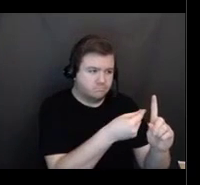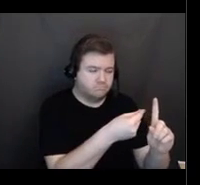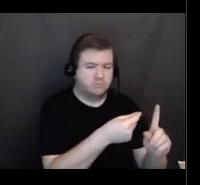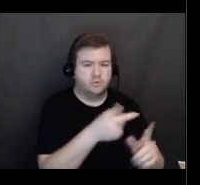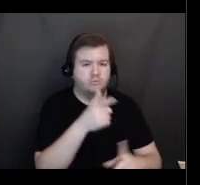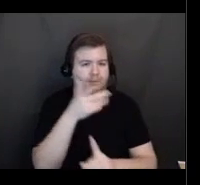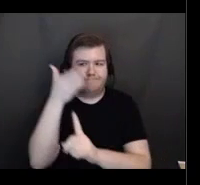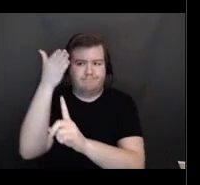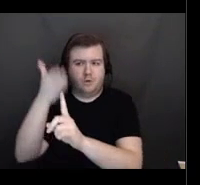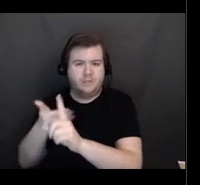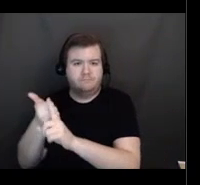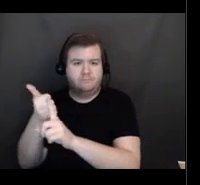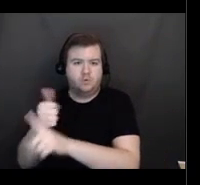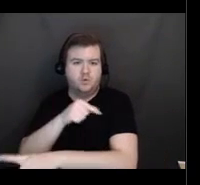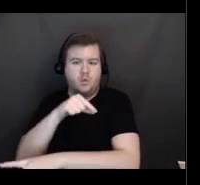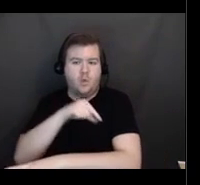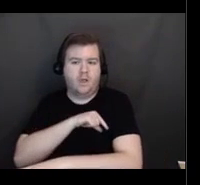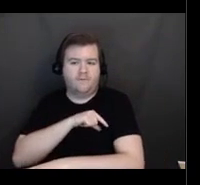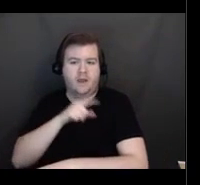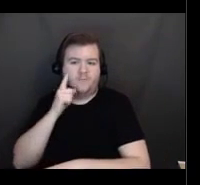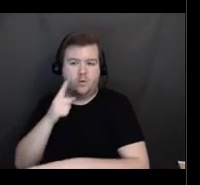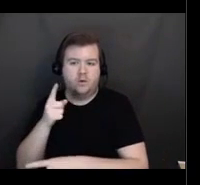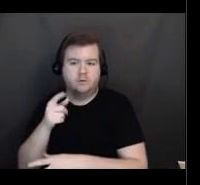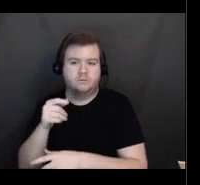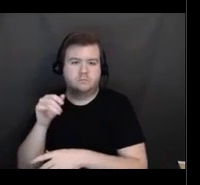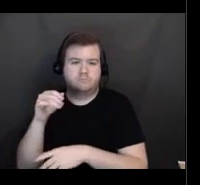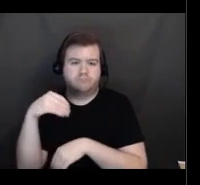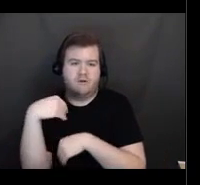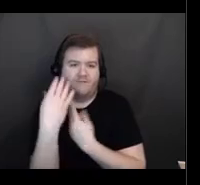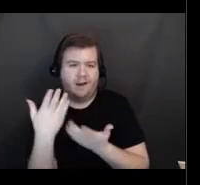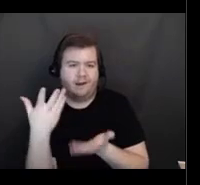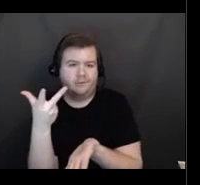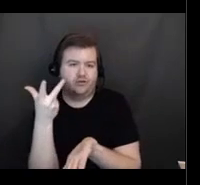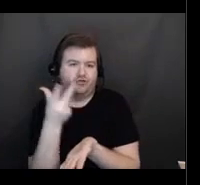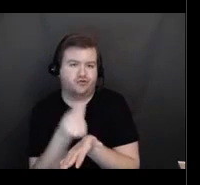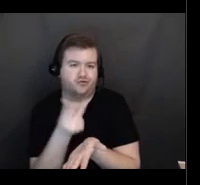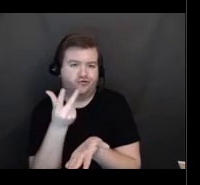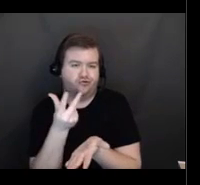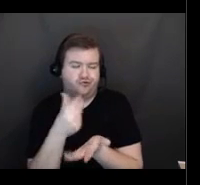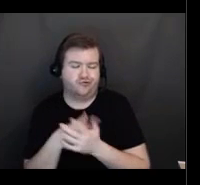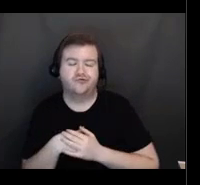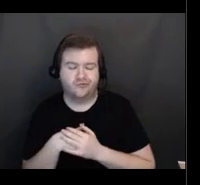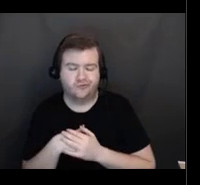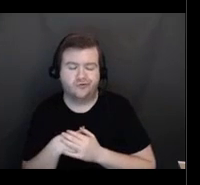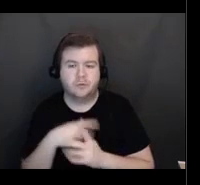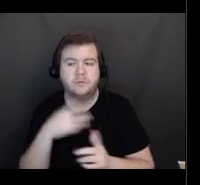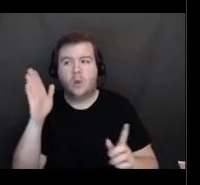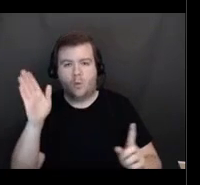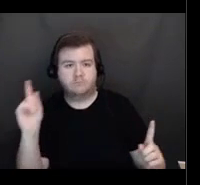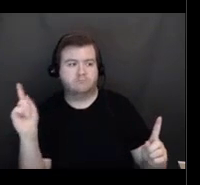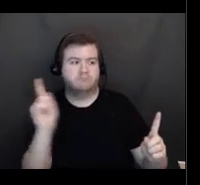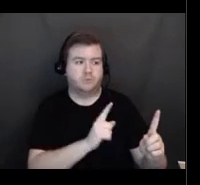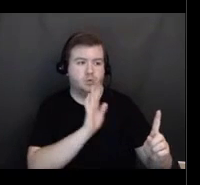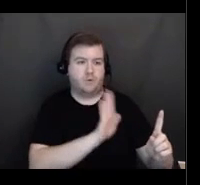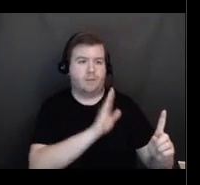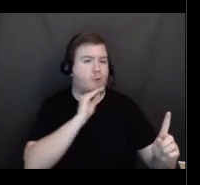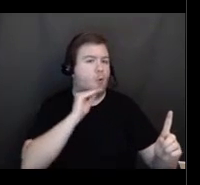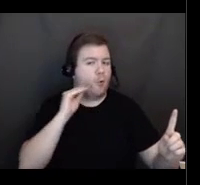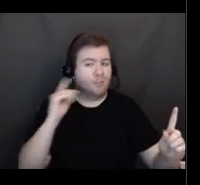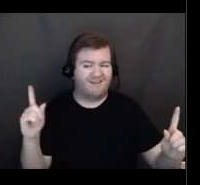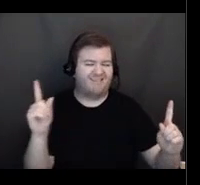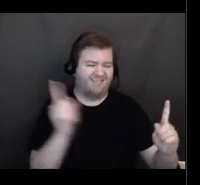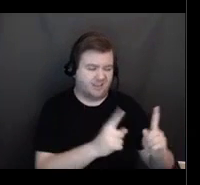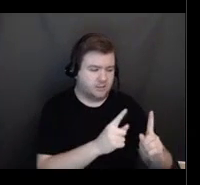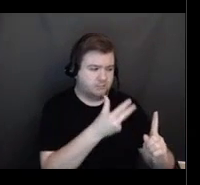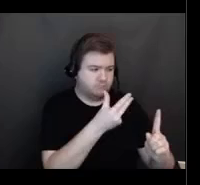That's the person would be coming to that individual's home and, and vaccinating them. So it's not something,